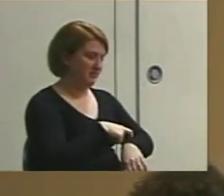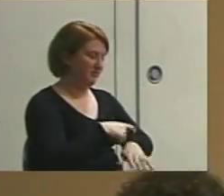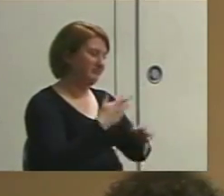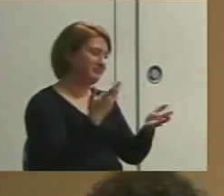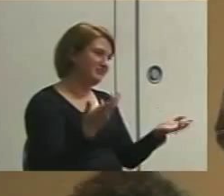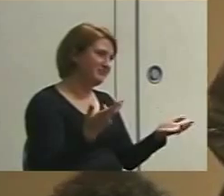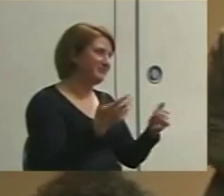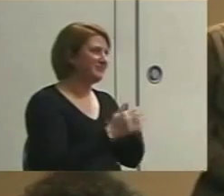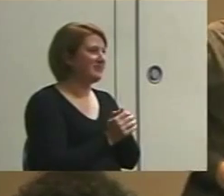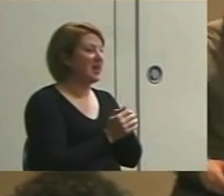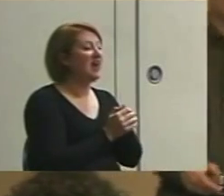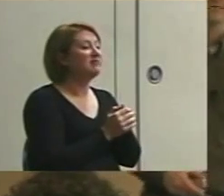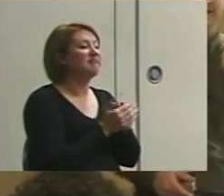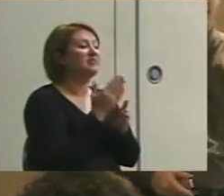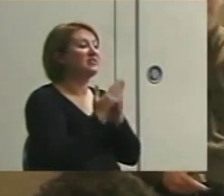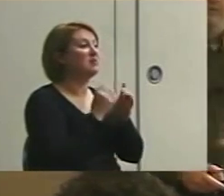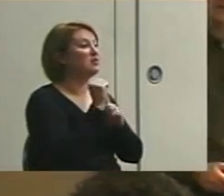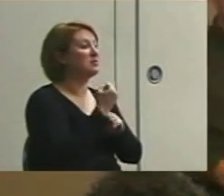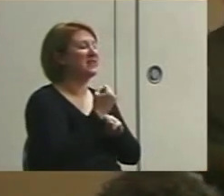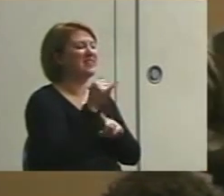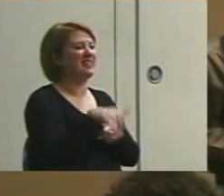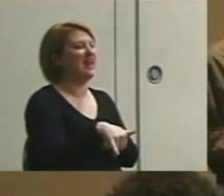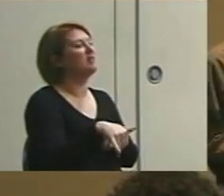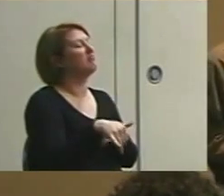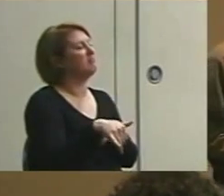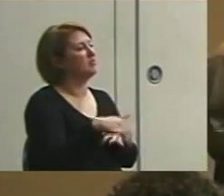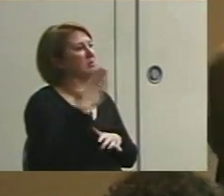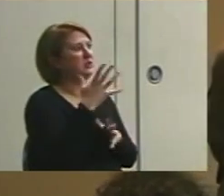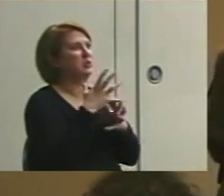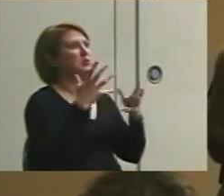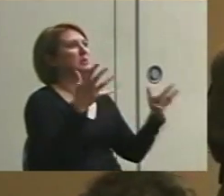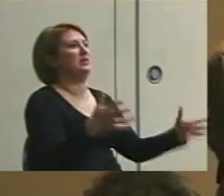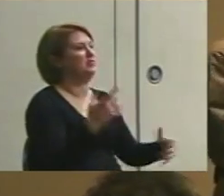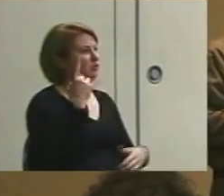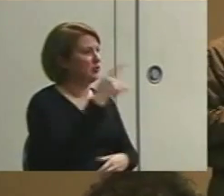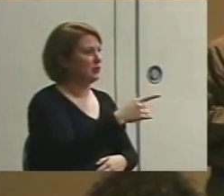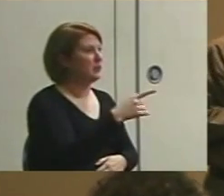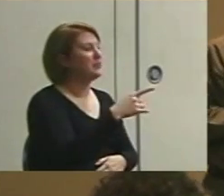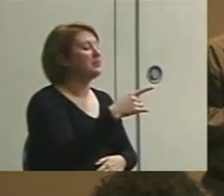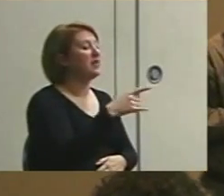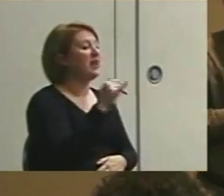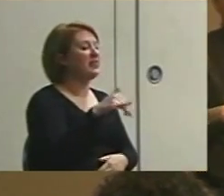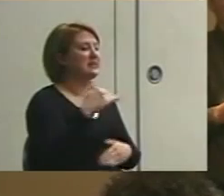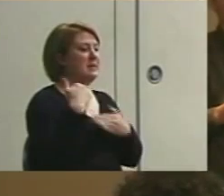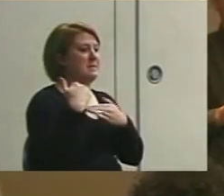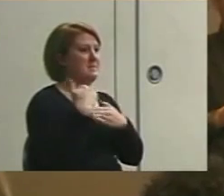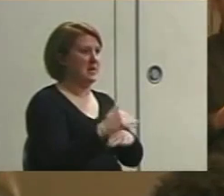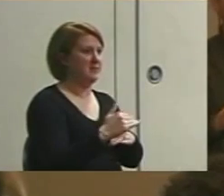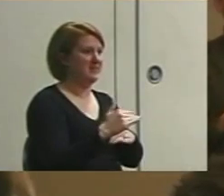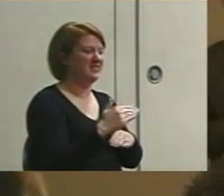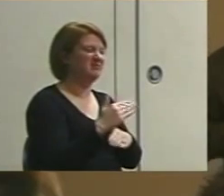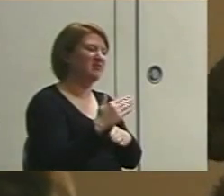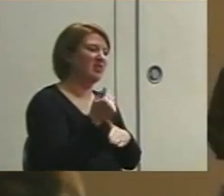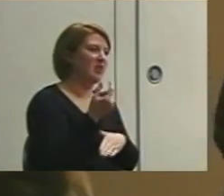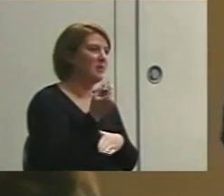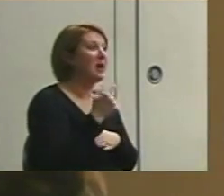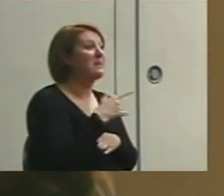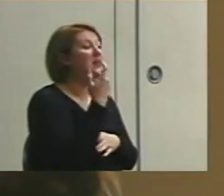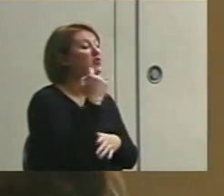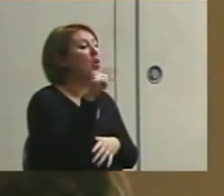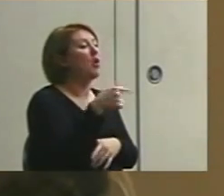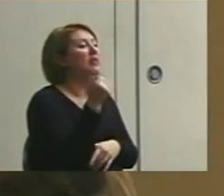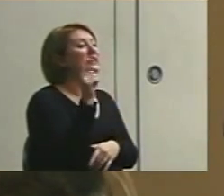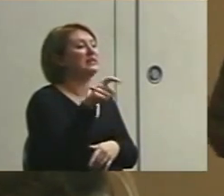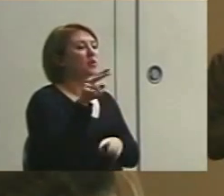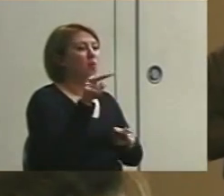And under some circumstances, that will be too much. This one minimizes that in some respects because you only really